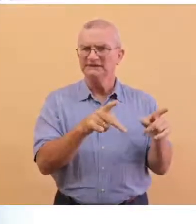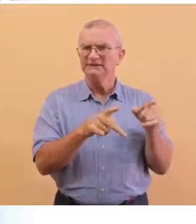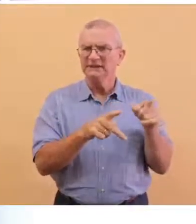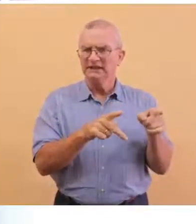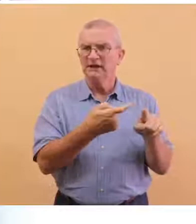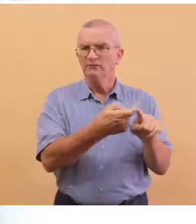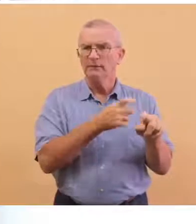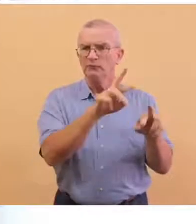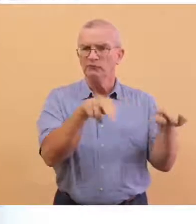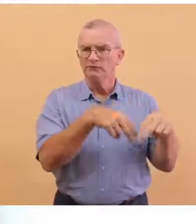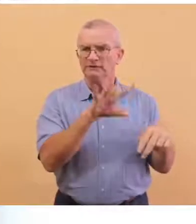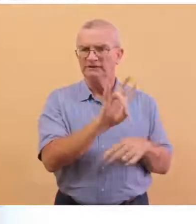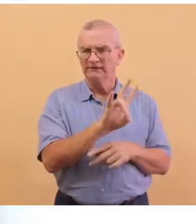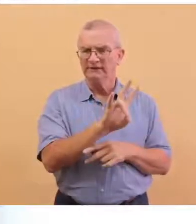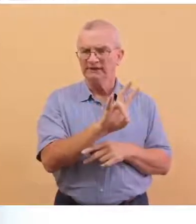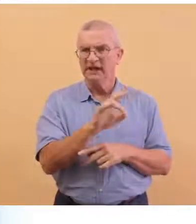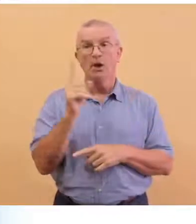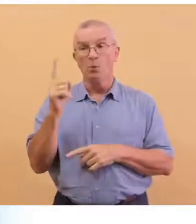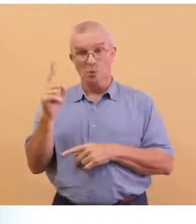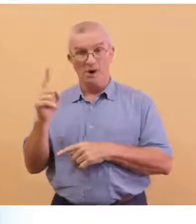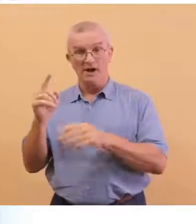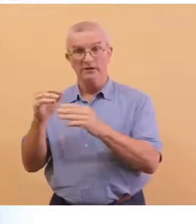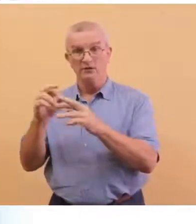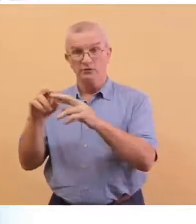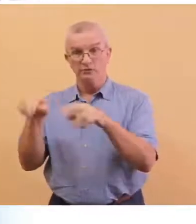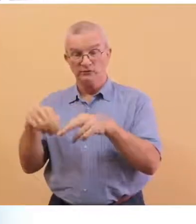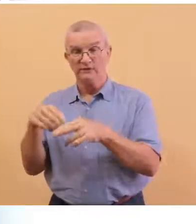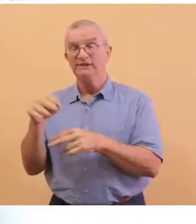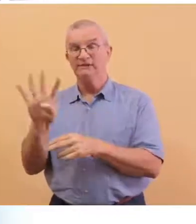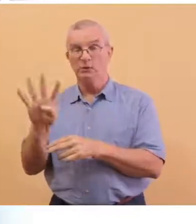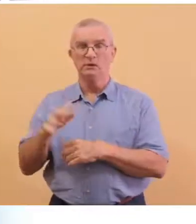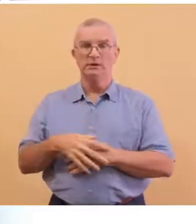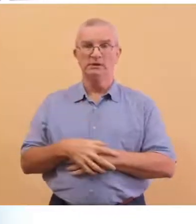from Region 7, and one case is from the city.